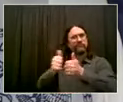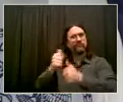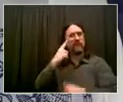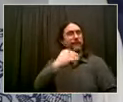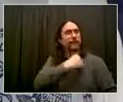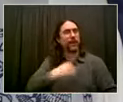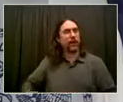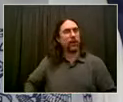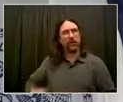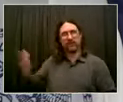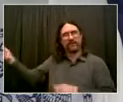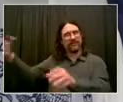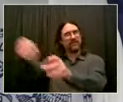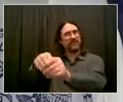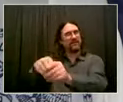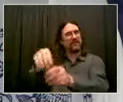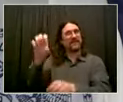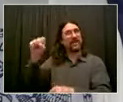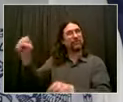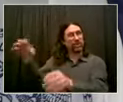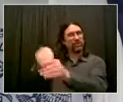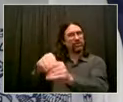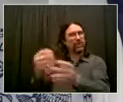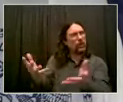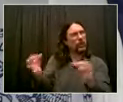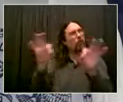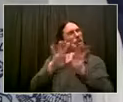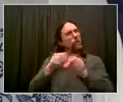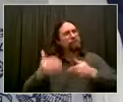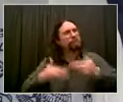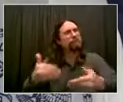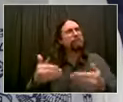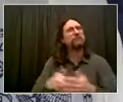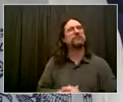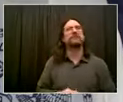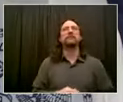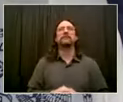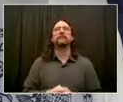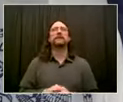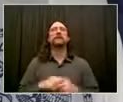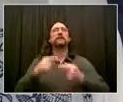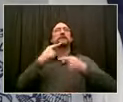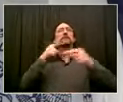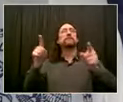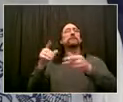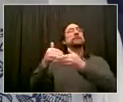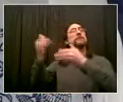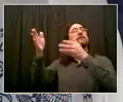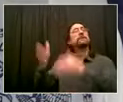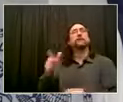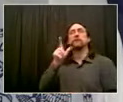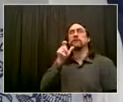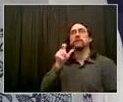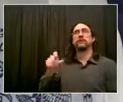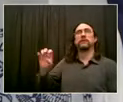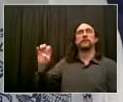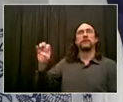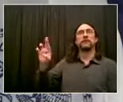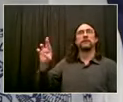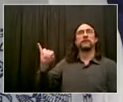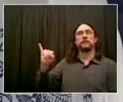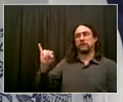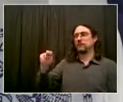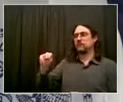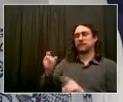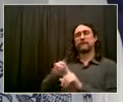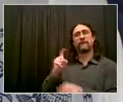Mr. Mayor, just wanted to get your reaction to Governor Cuomo announcing May 19th as the date that most restrictions will